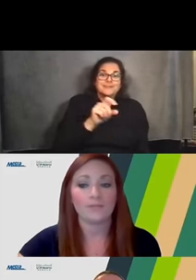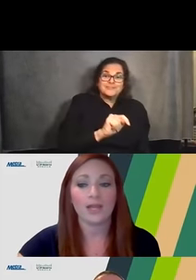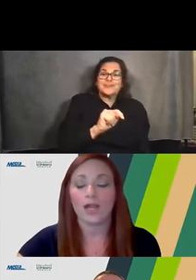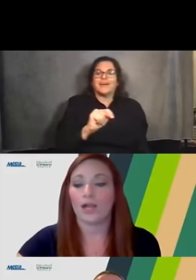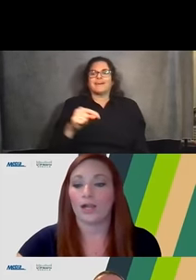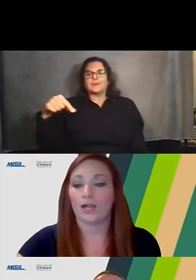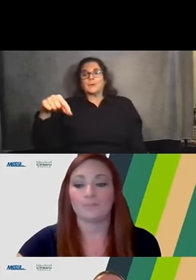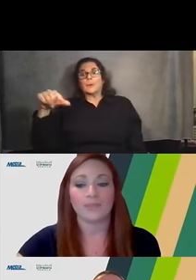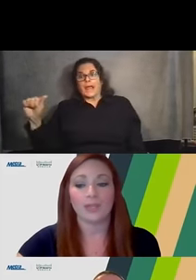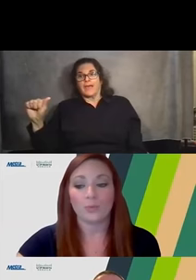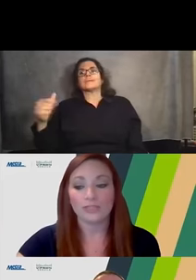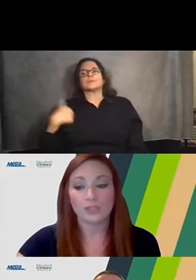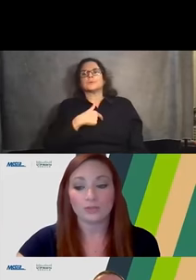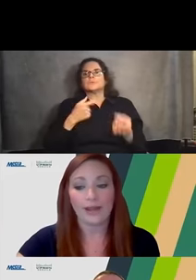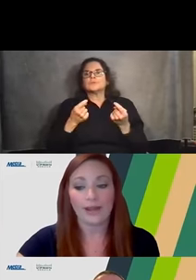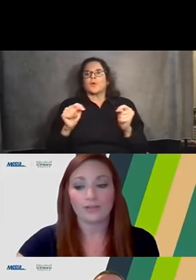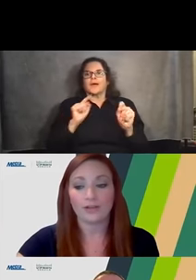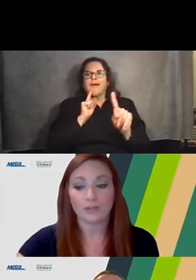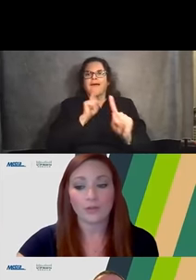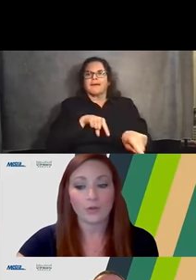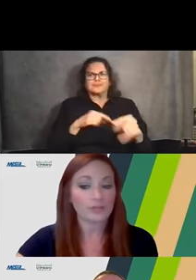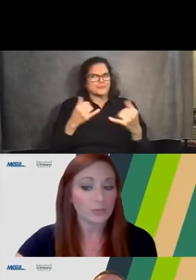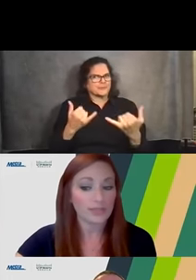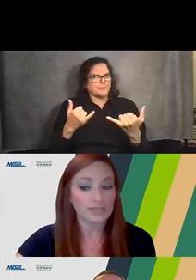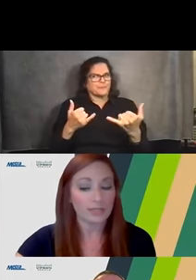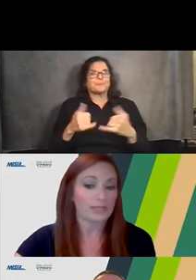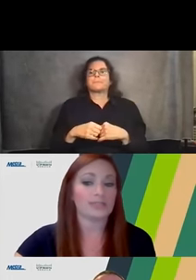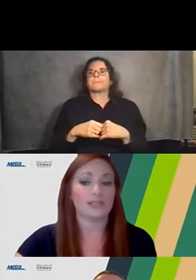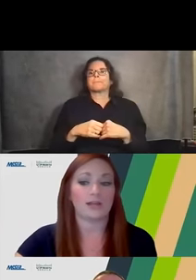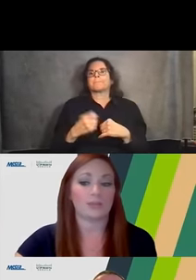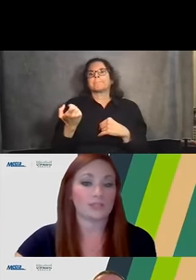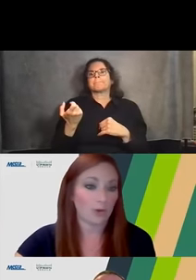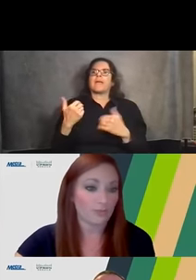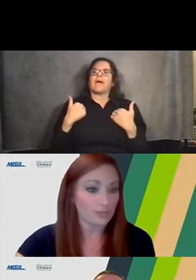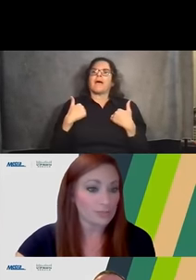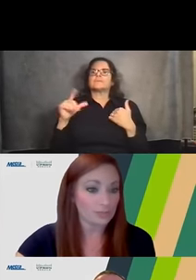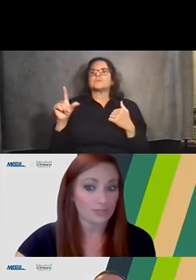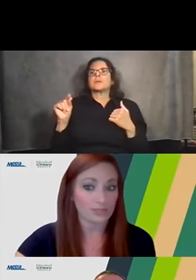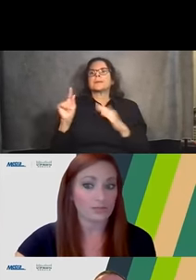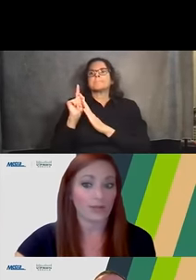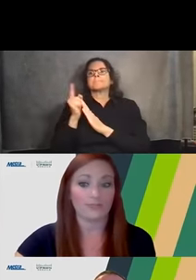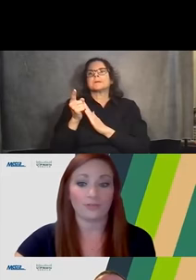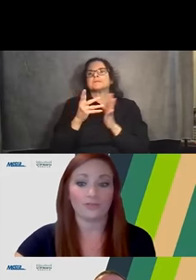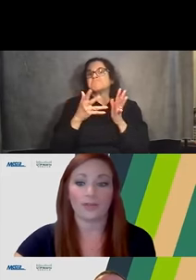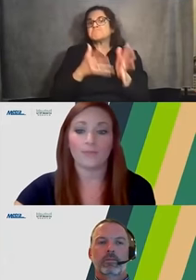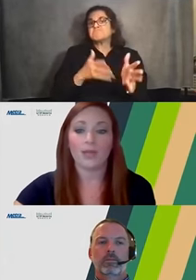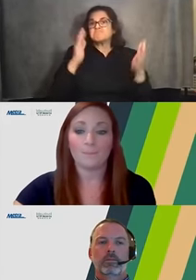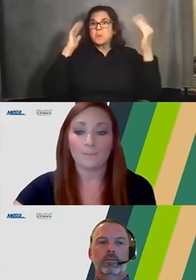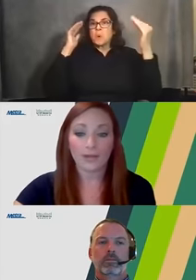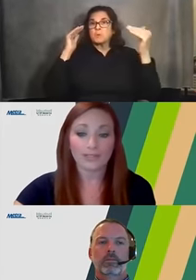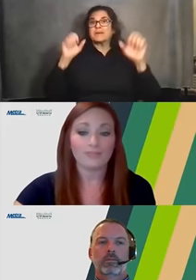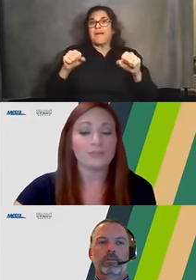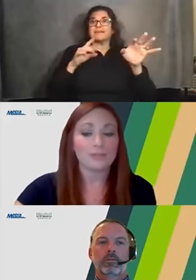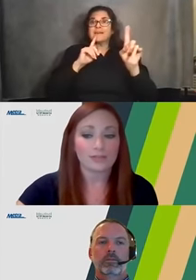this time. We do have a little over 20 minutes. So hopefully we do get to quite a few of them.